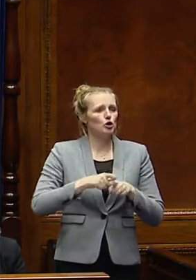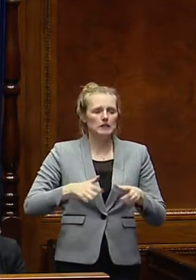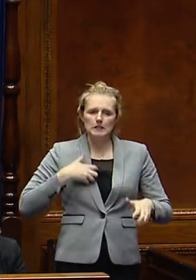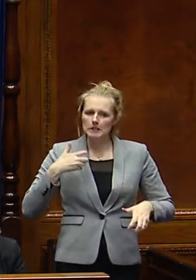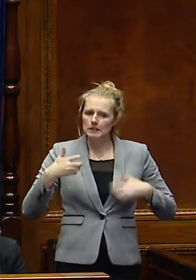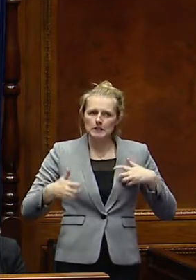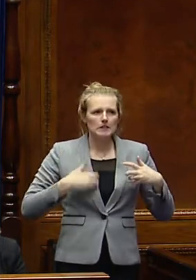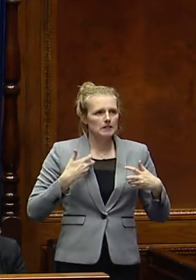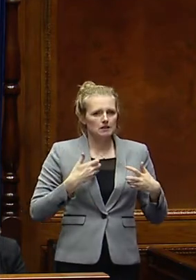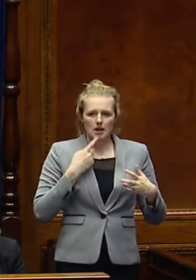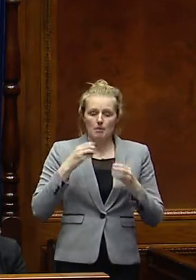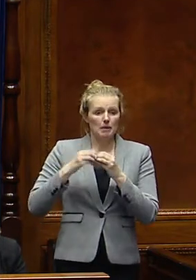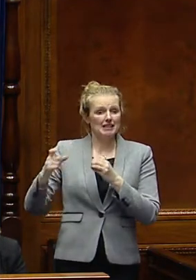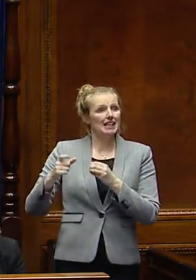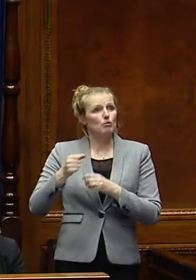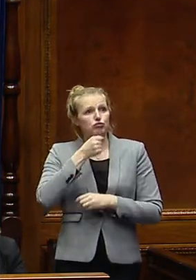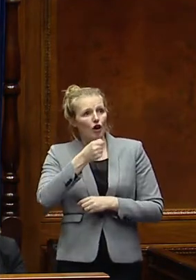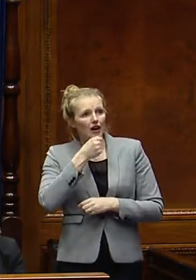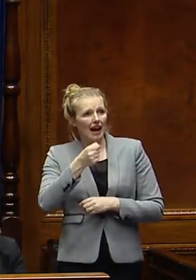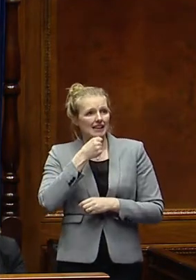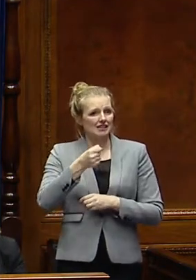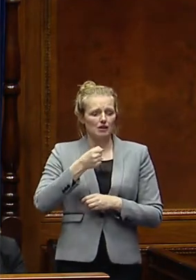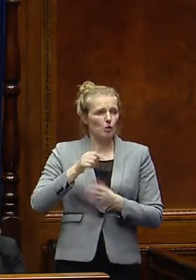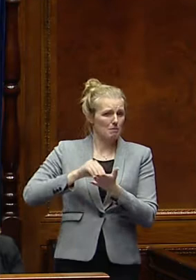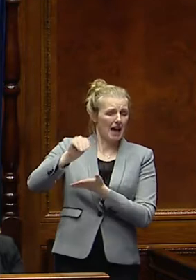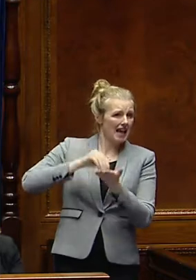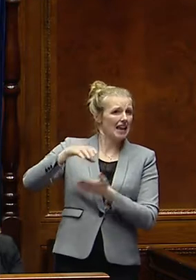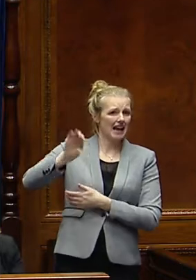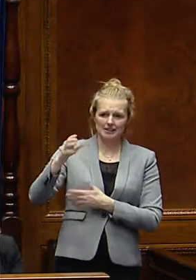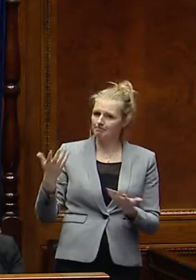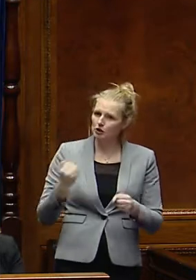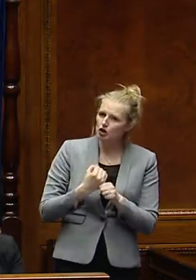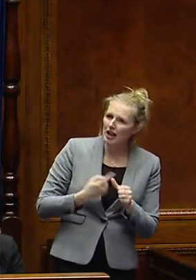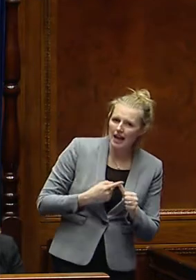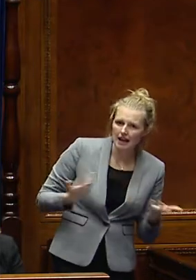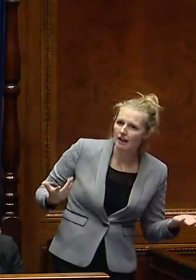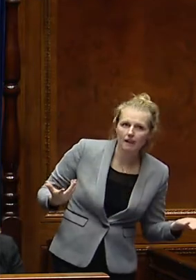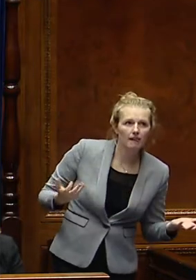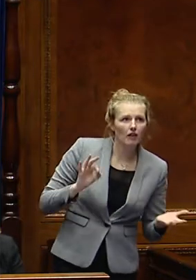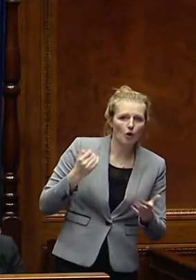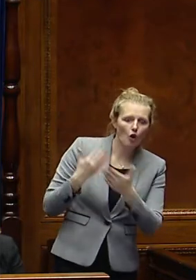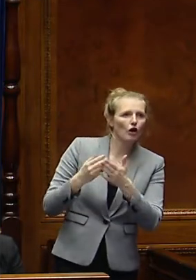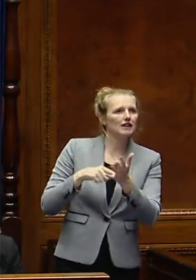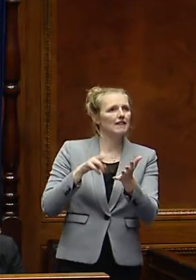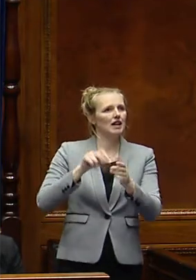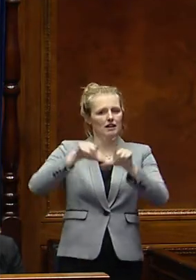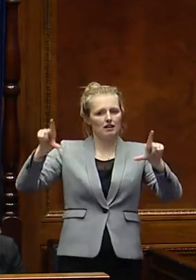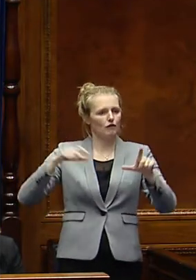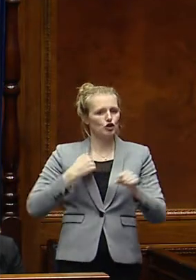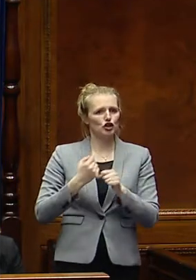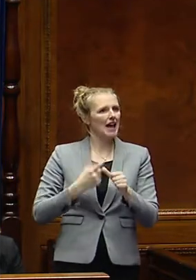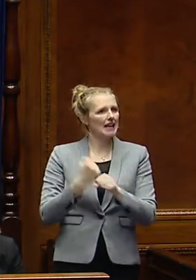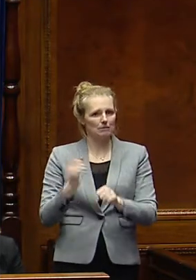Ulster that the BBC, the broadcaster in which we all pay our licence fee to, were not reflecting the popularity of Gaelic games in their TV and radio coverage.